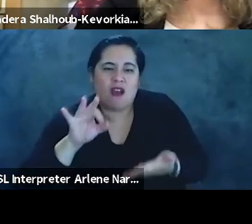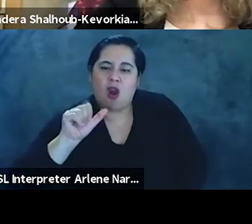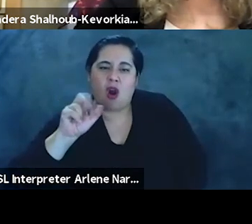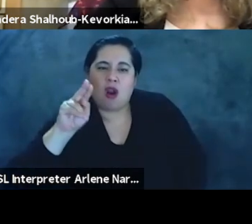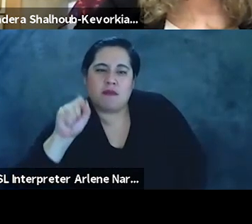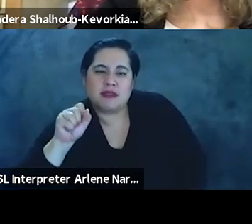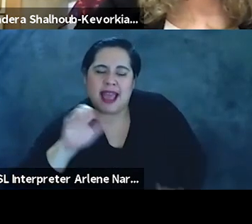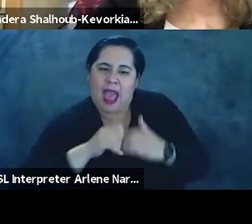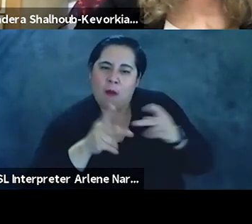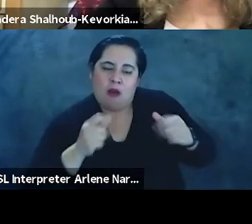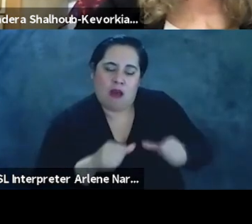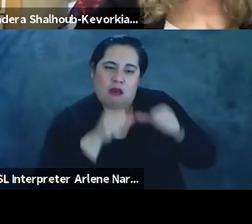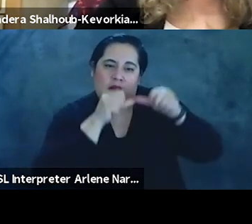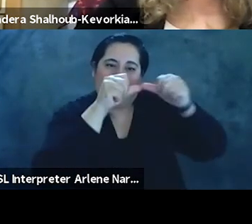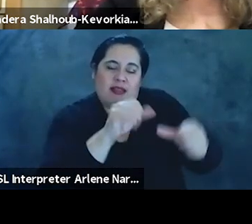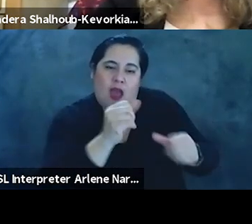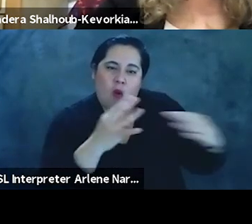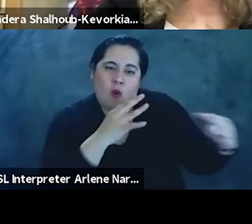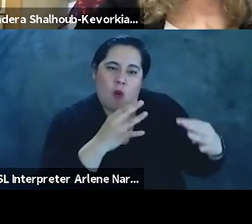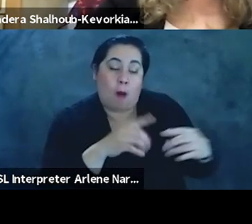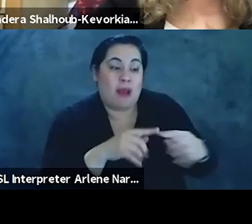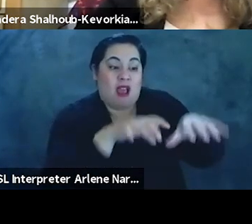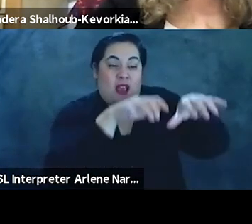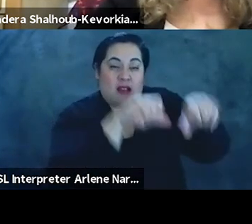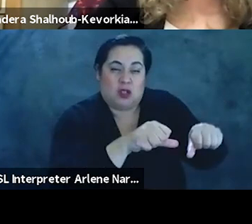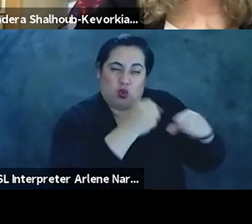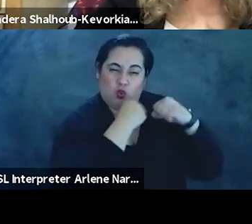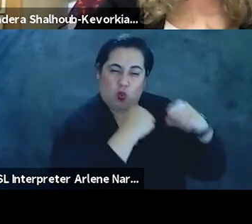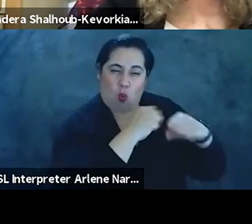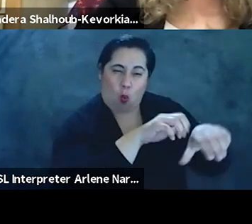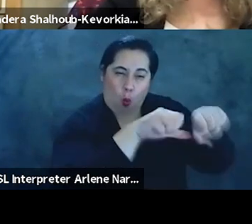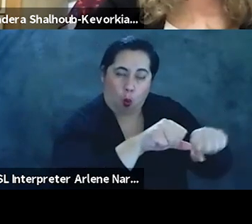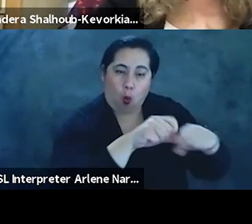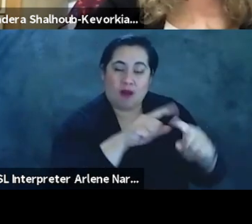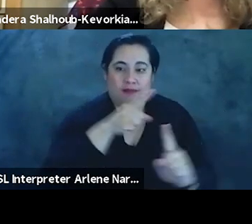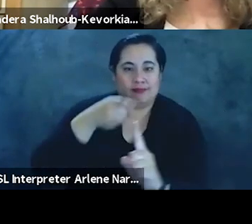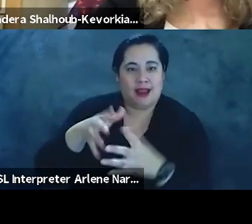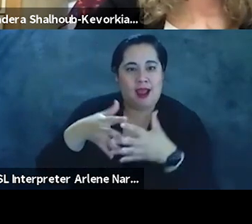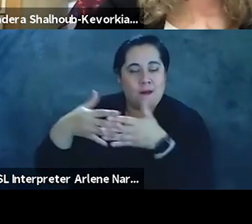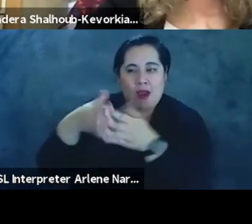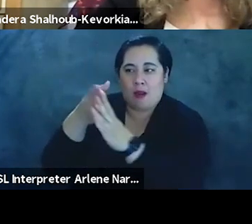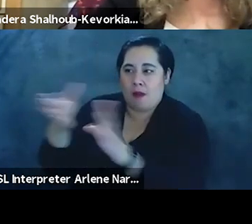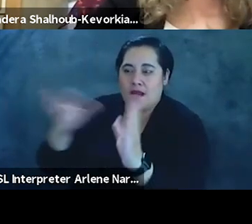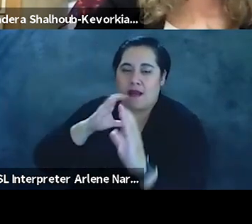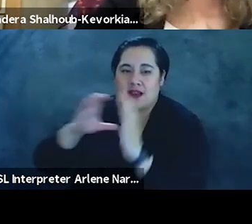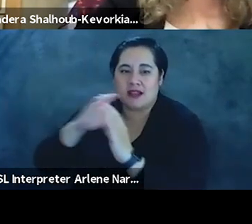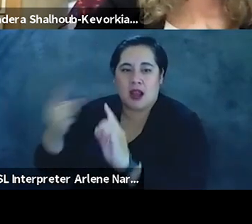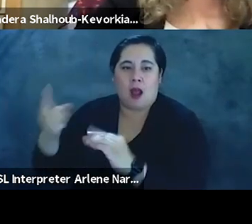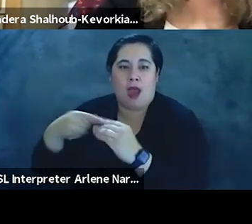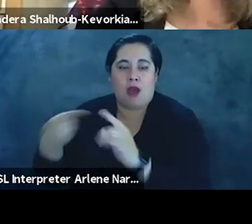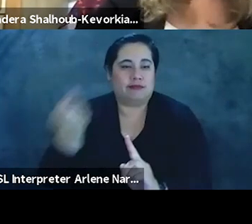survived that war to retain a strong hold over, in particular, the American public conversations and foreign policy.